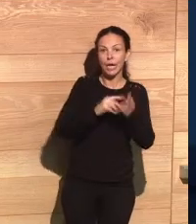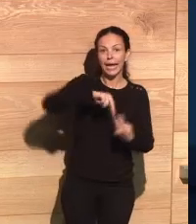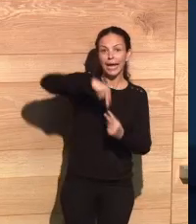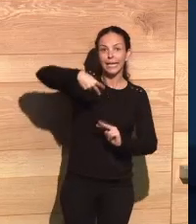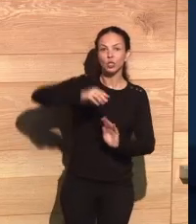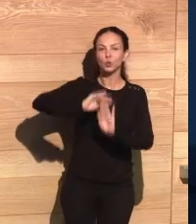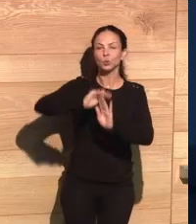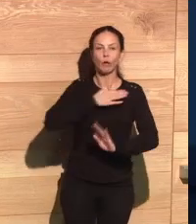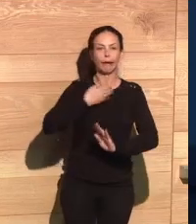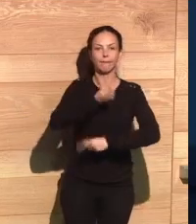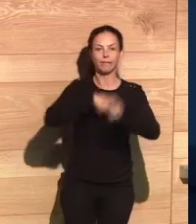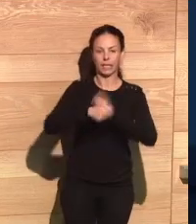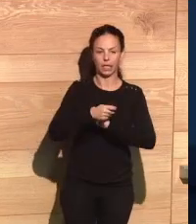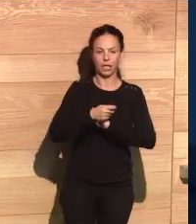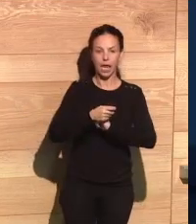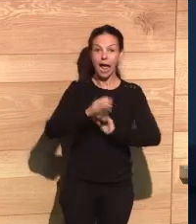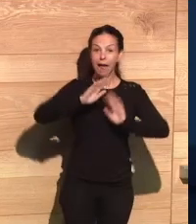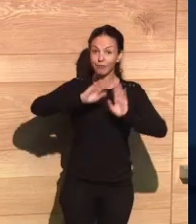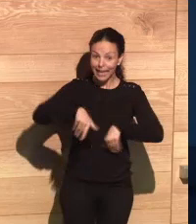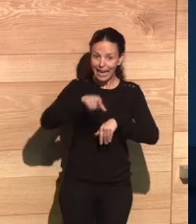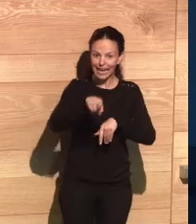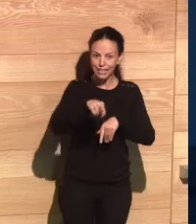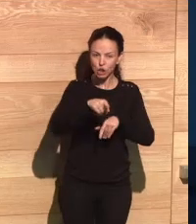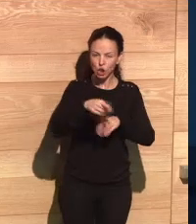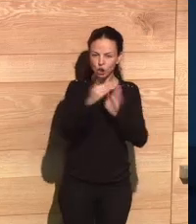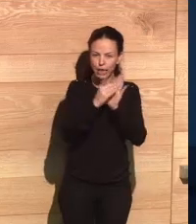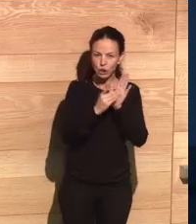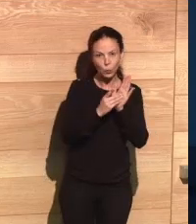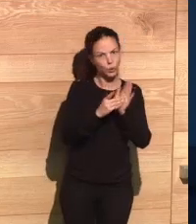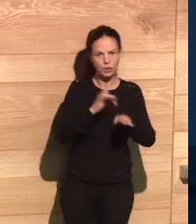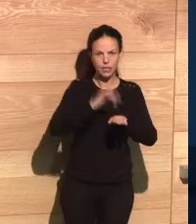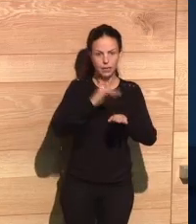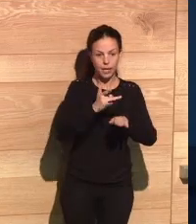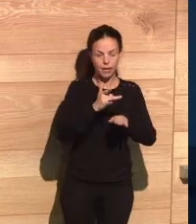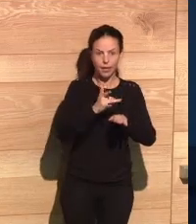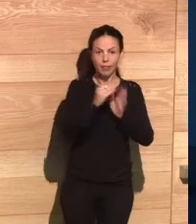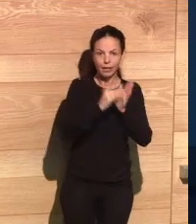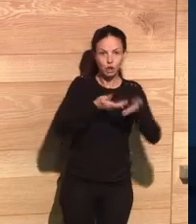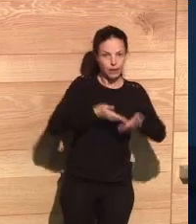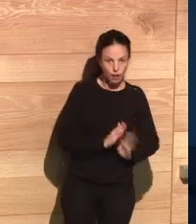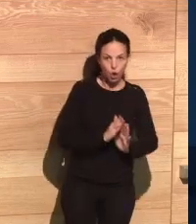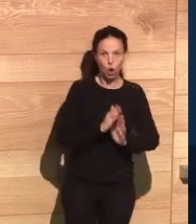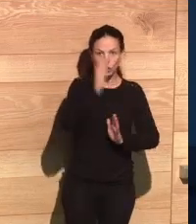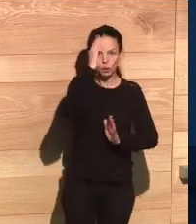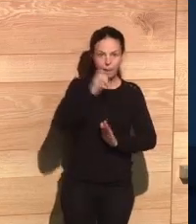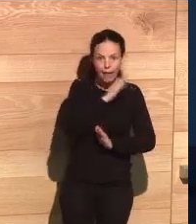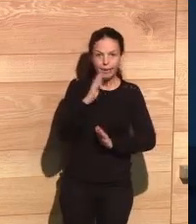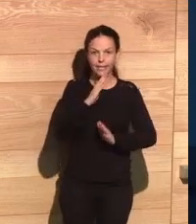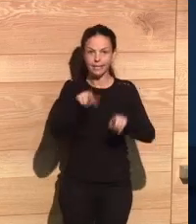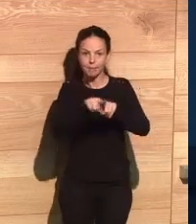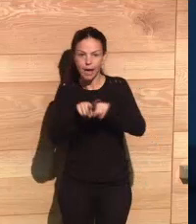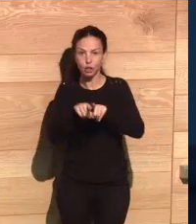connected to other people's data. For instance, your genetic data also have a lot of